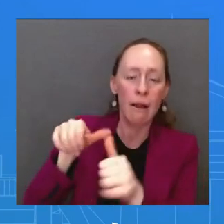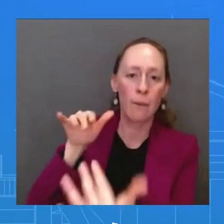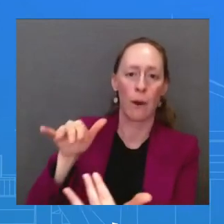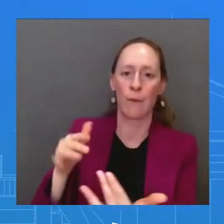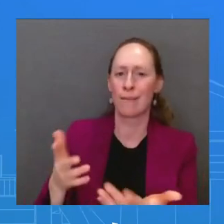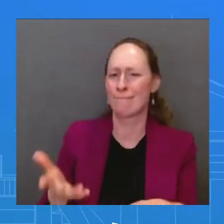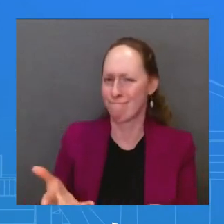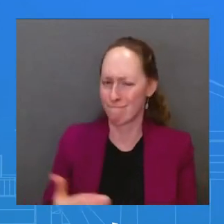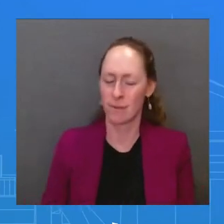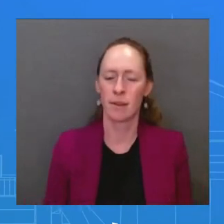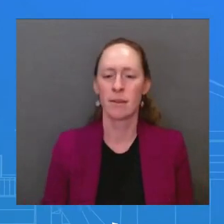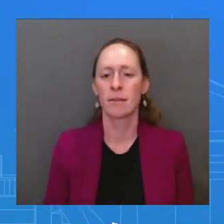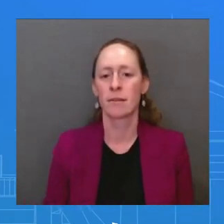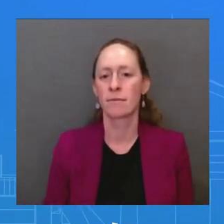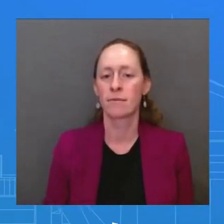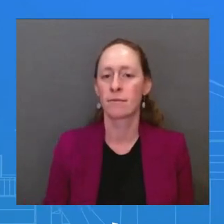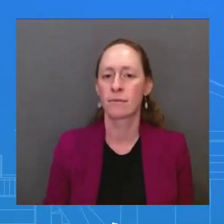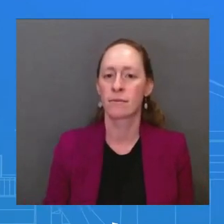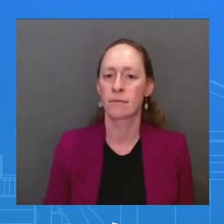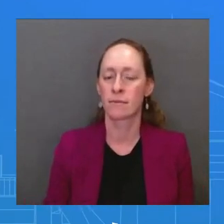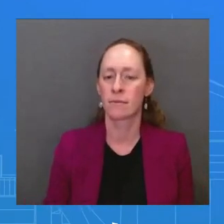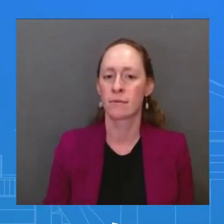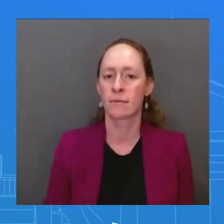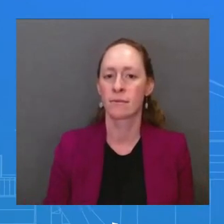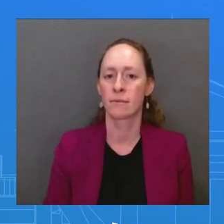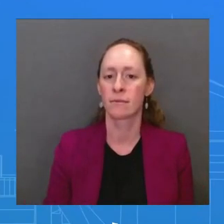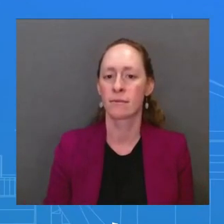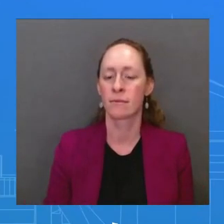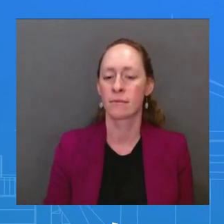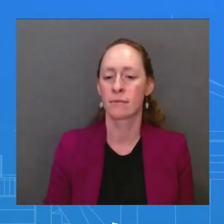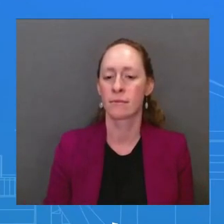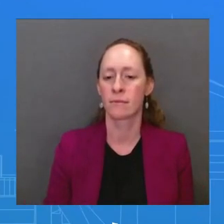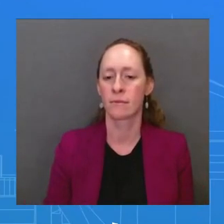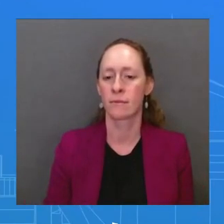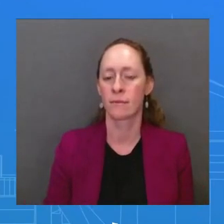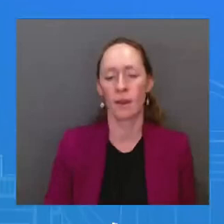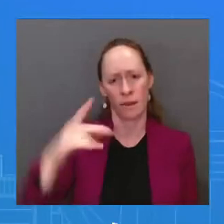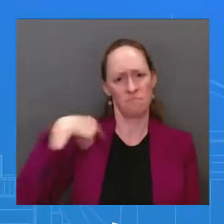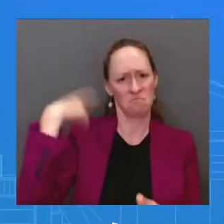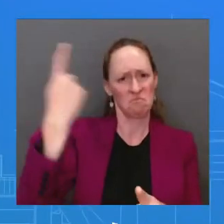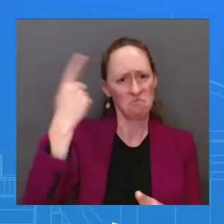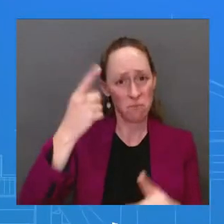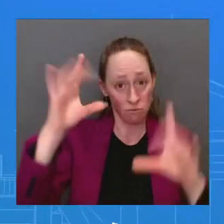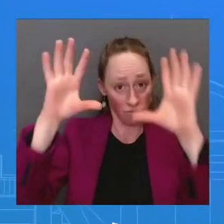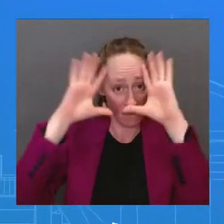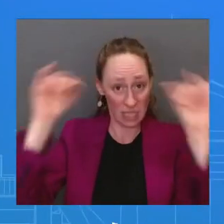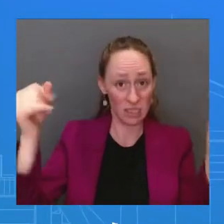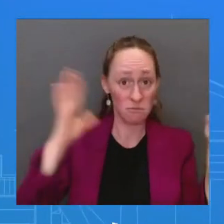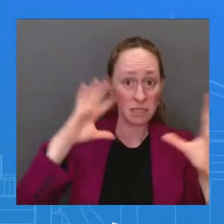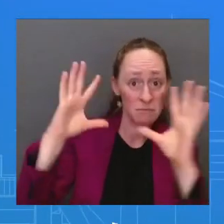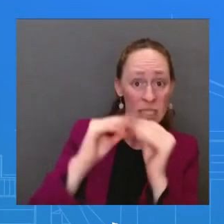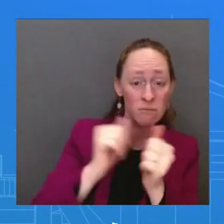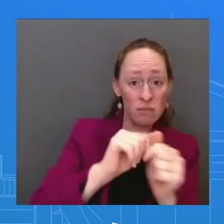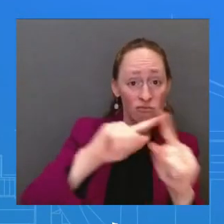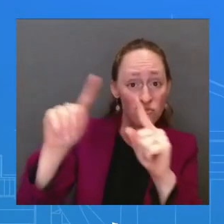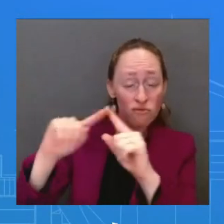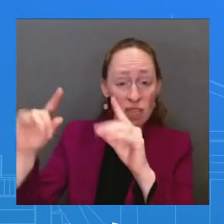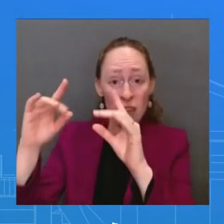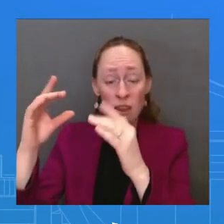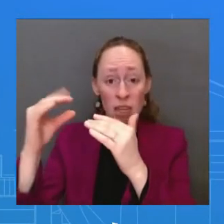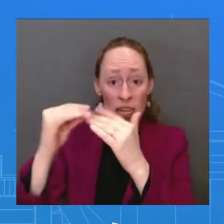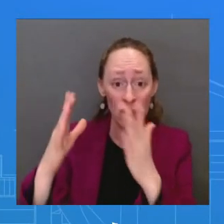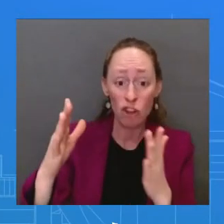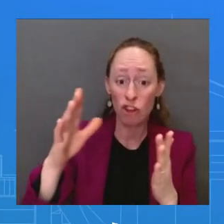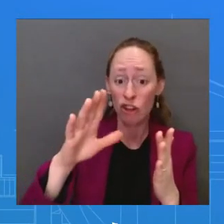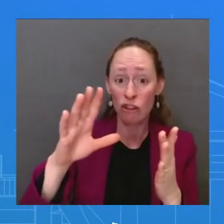Salman or Erdogan or any of these other leaders that we might be interested in? What is there? MR. I don't know who – I laugh because I don't